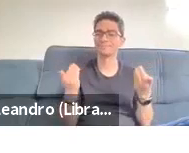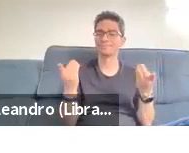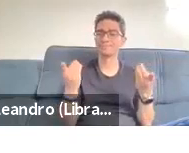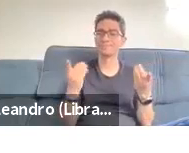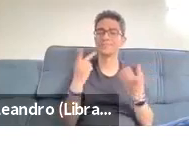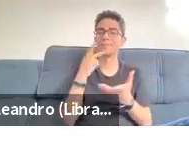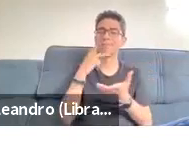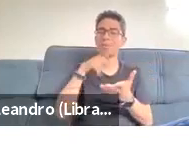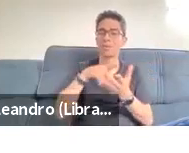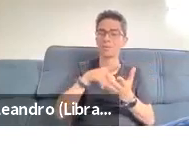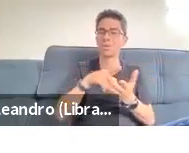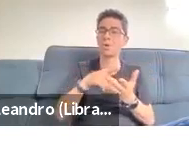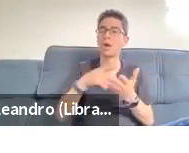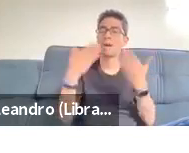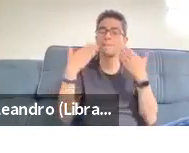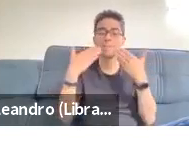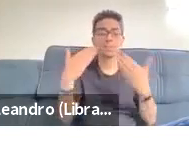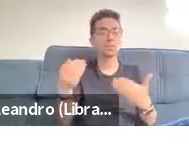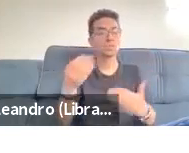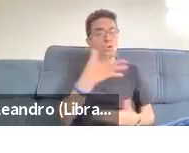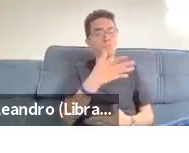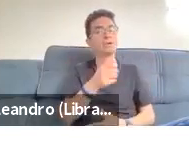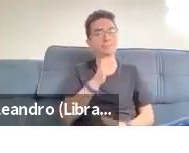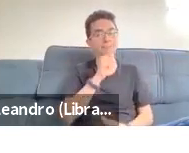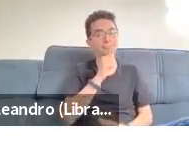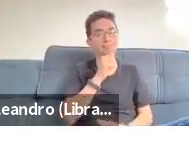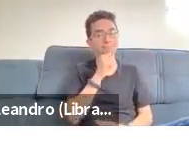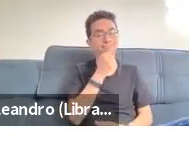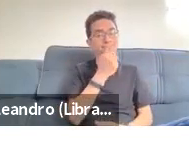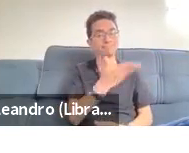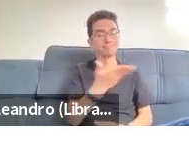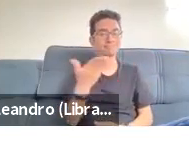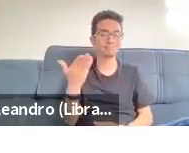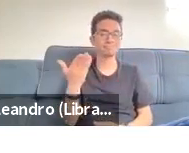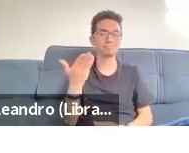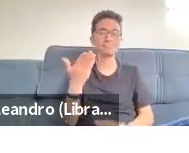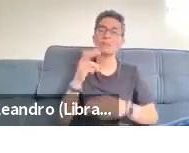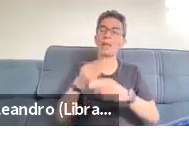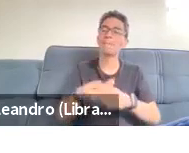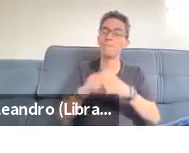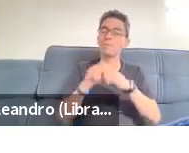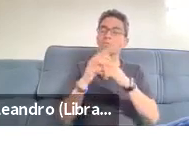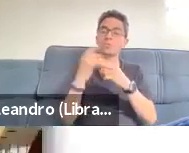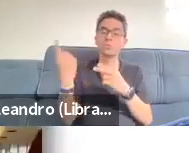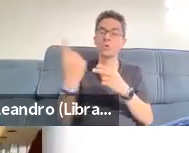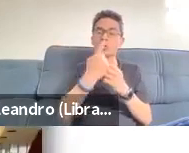in less planned, less predictable context and responsive to more emergent activities.